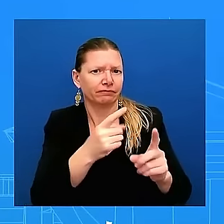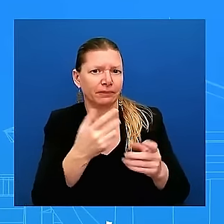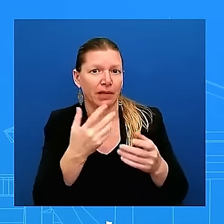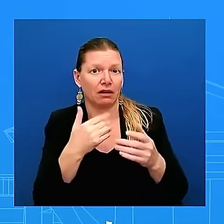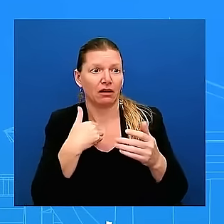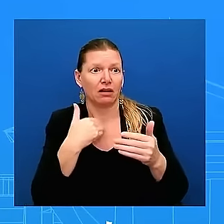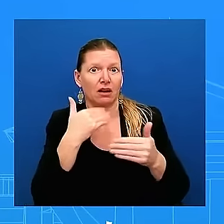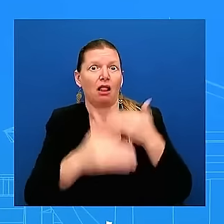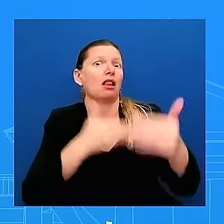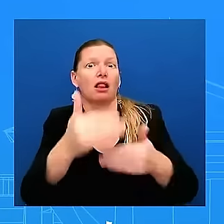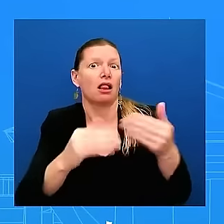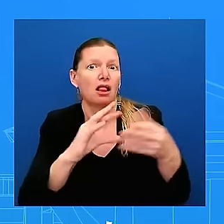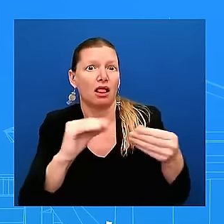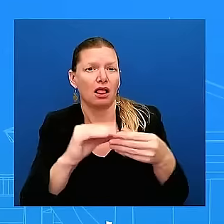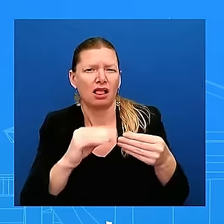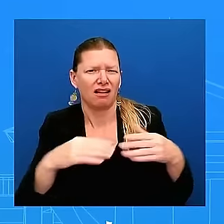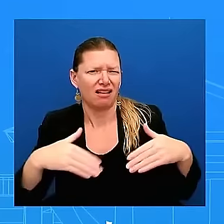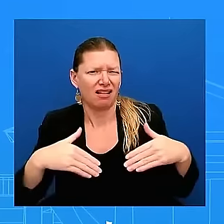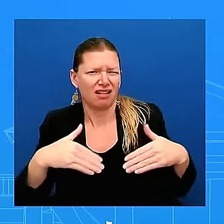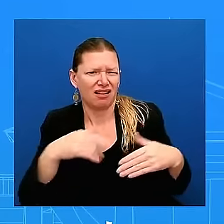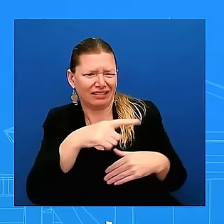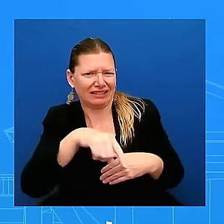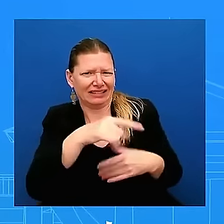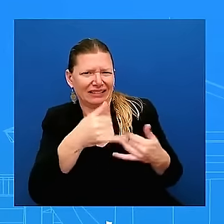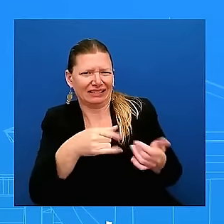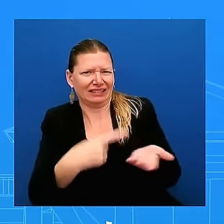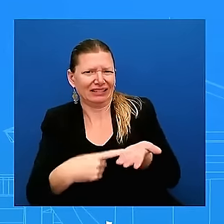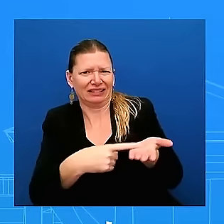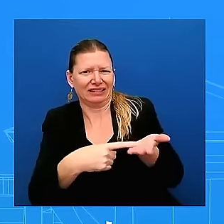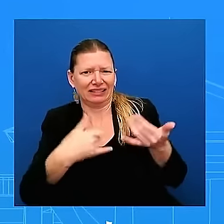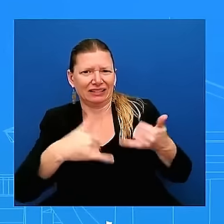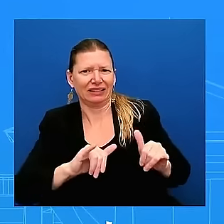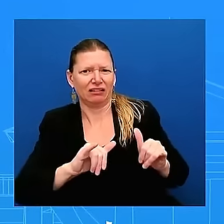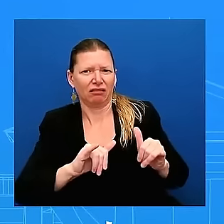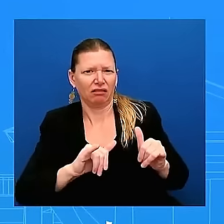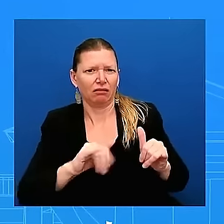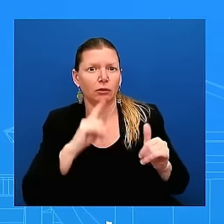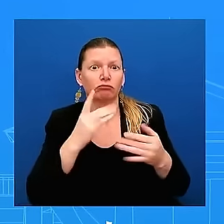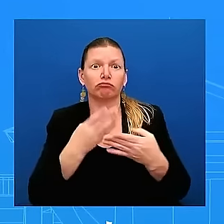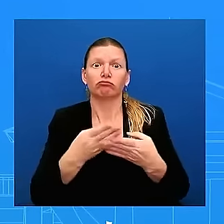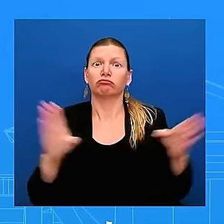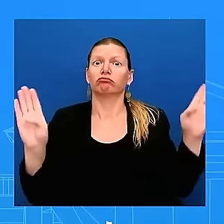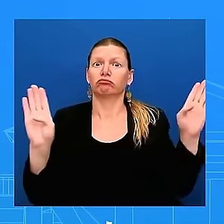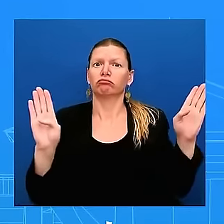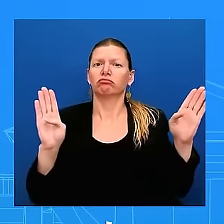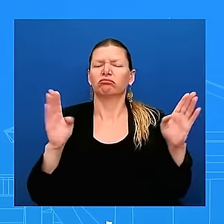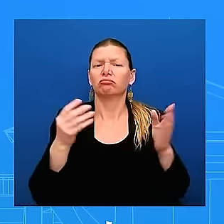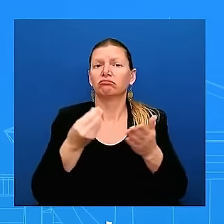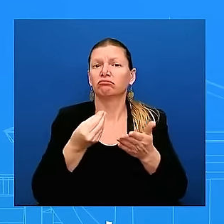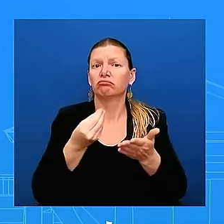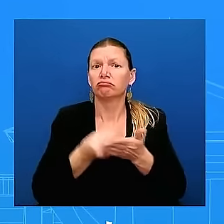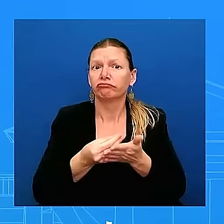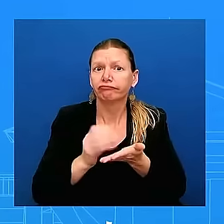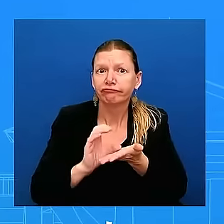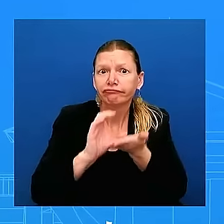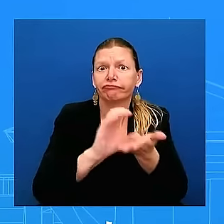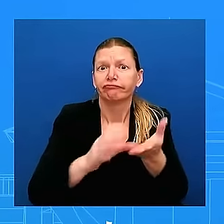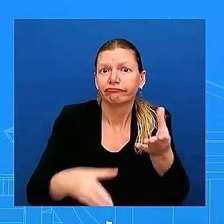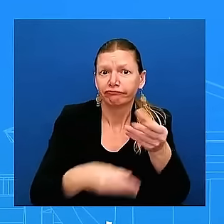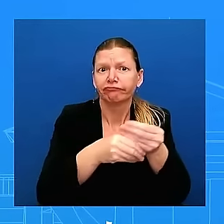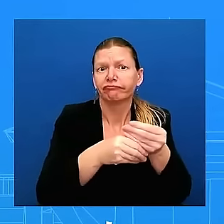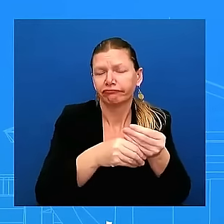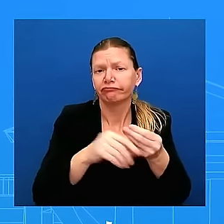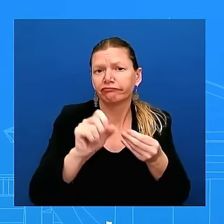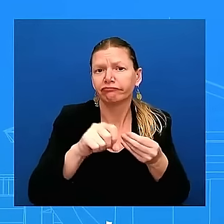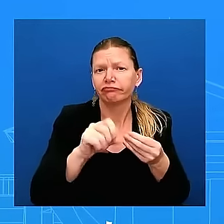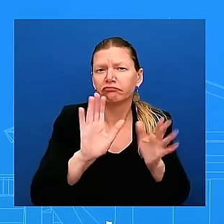about um uh more broadly supplemental funding just want to take a step back and walk through uh again what the President believes in your